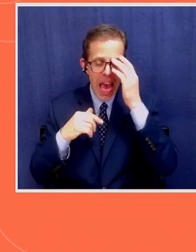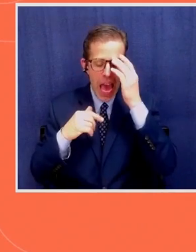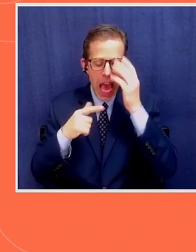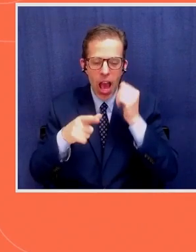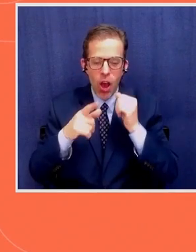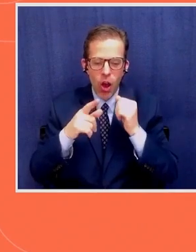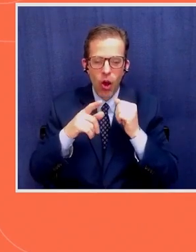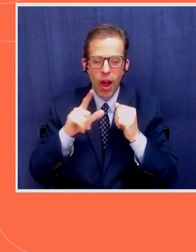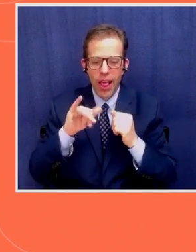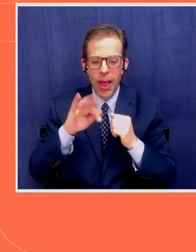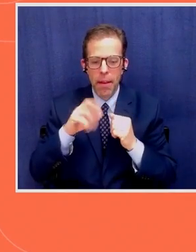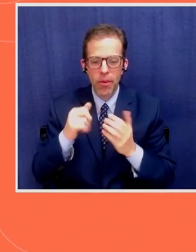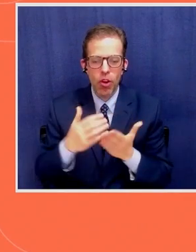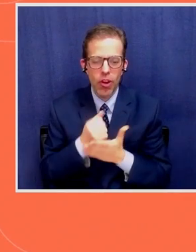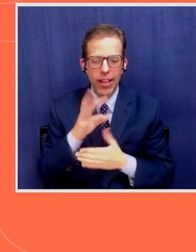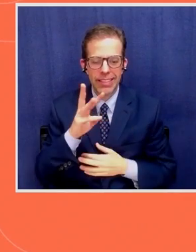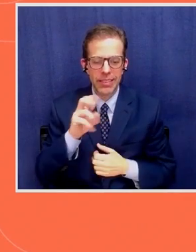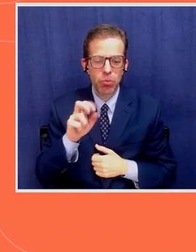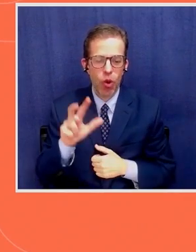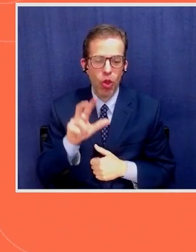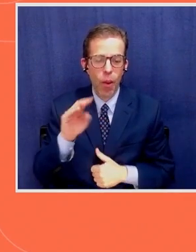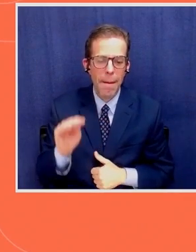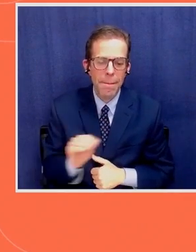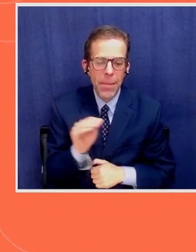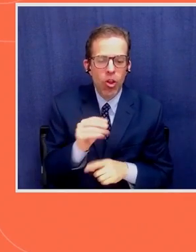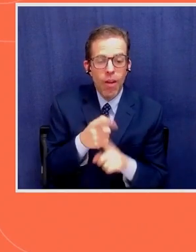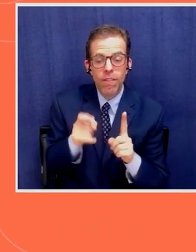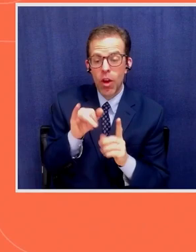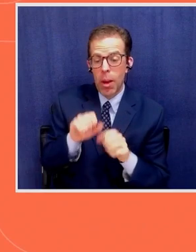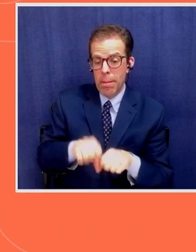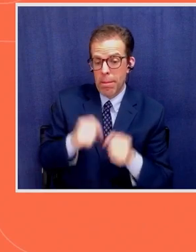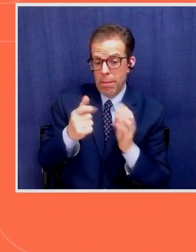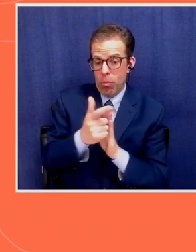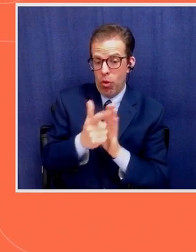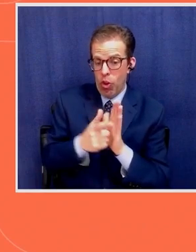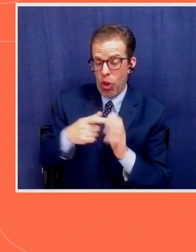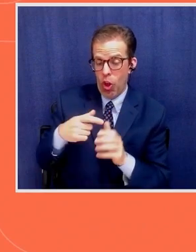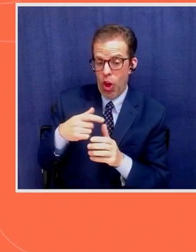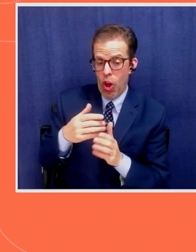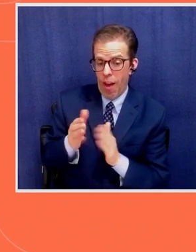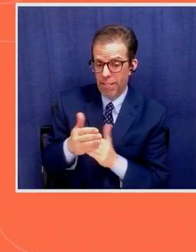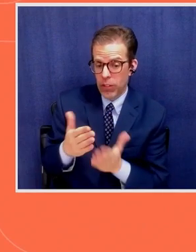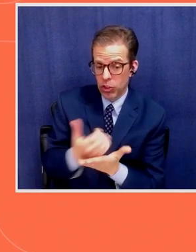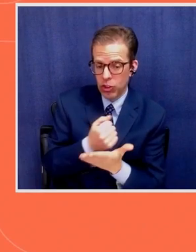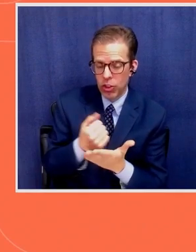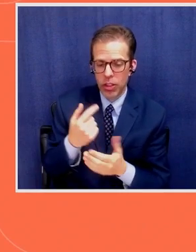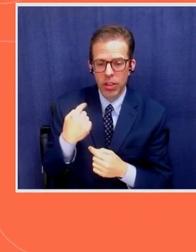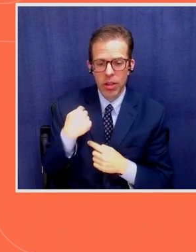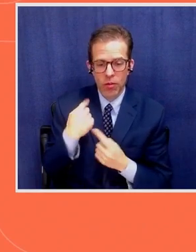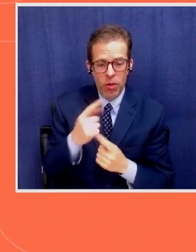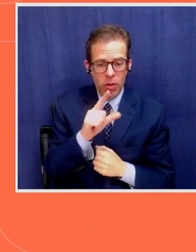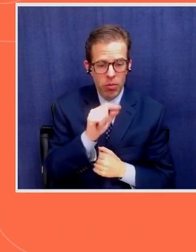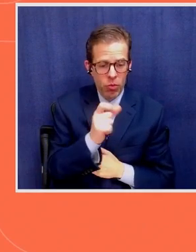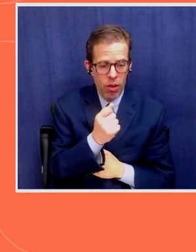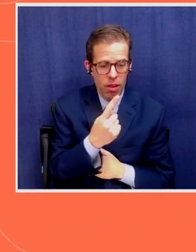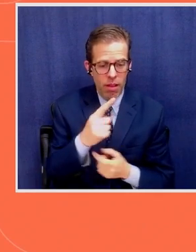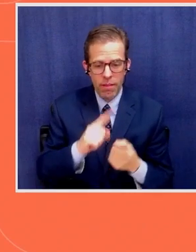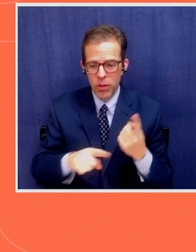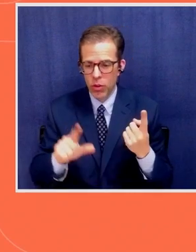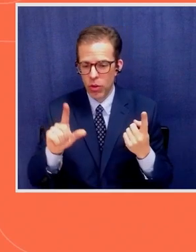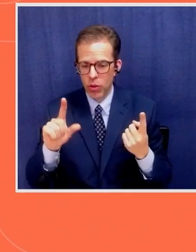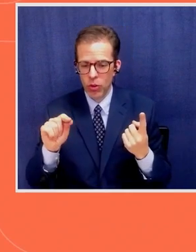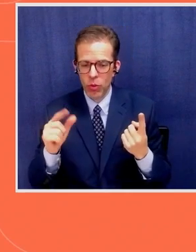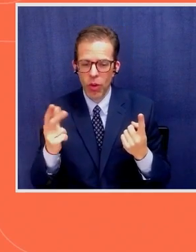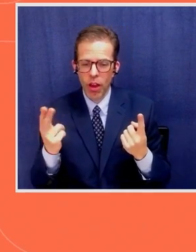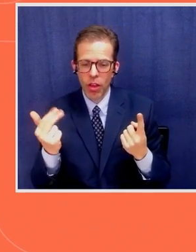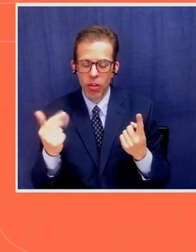over $6.3 million from illegal fishing between 2011 and 2013. I mean, for a whole lot of different forms.